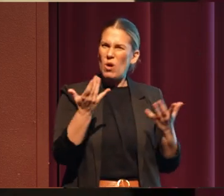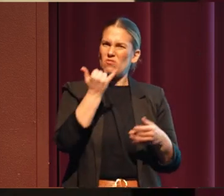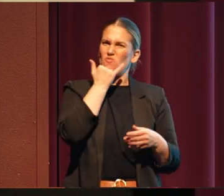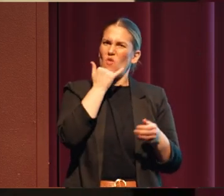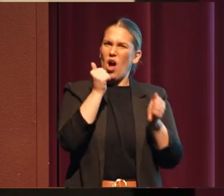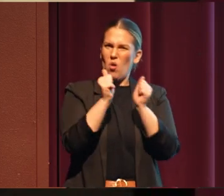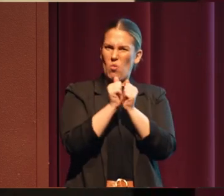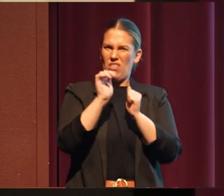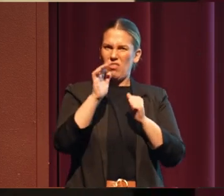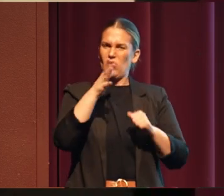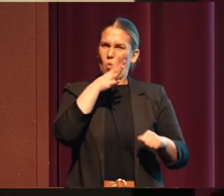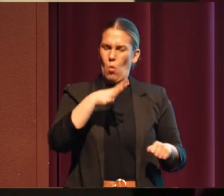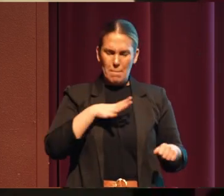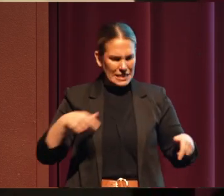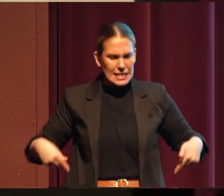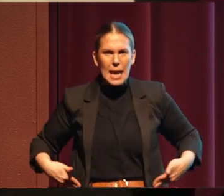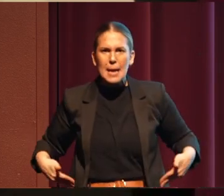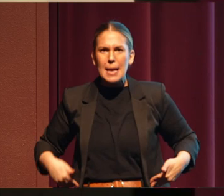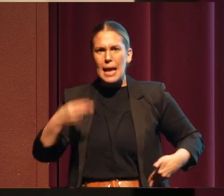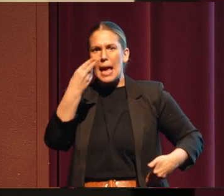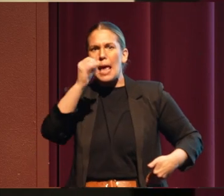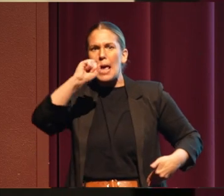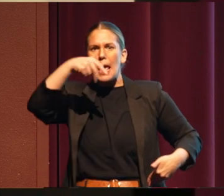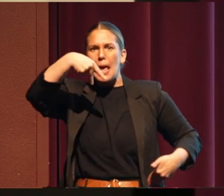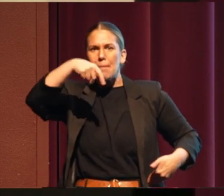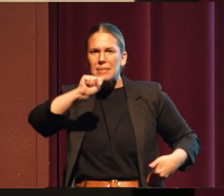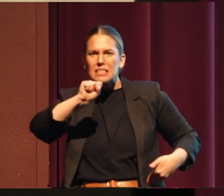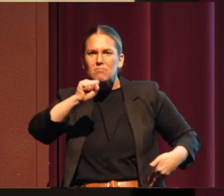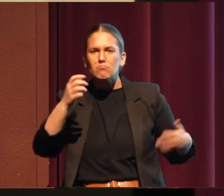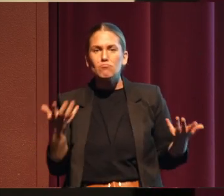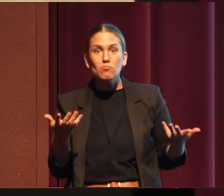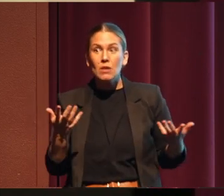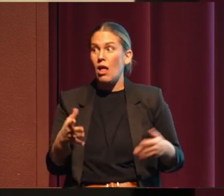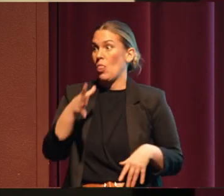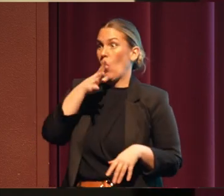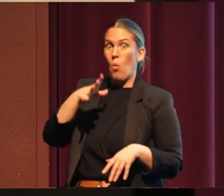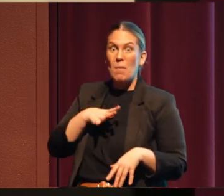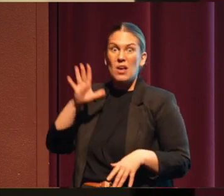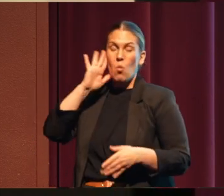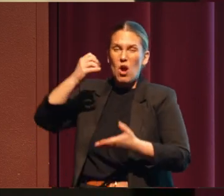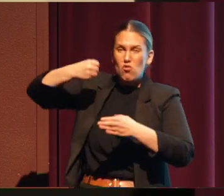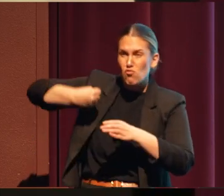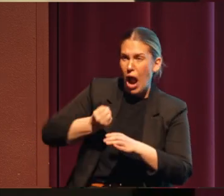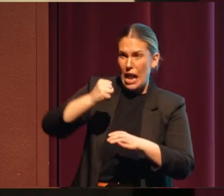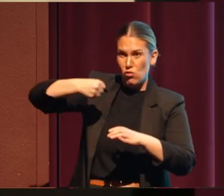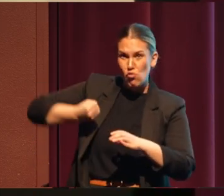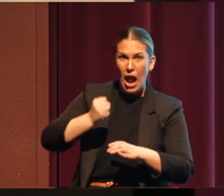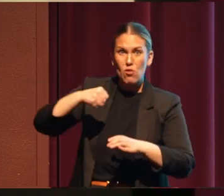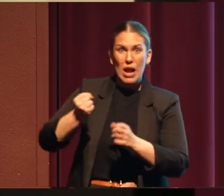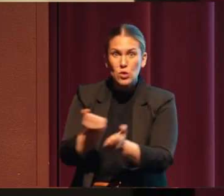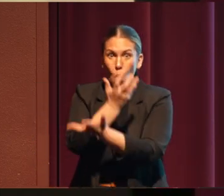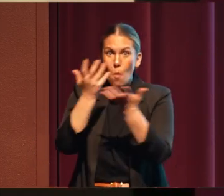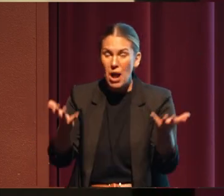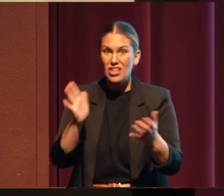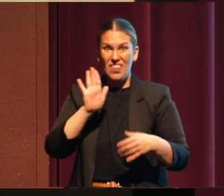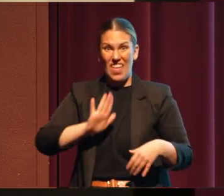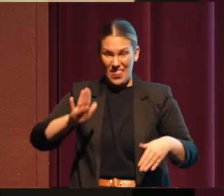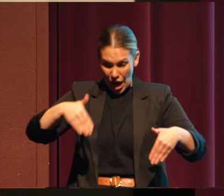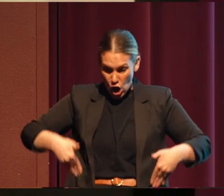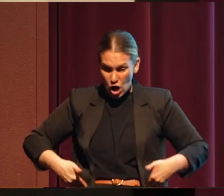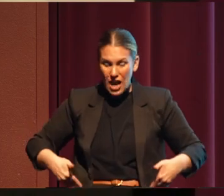these bodies, but they don't know. But literally our women would grind so much wokus that their hip bones were ground down.